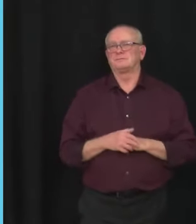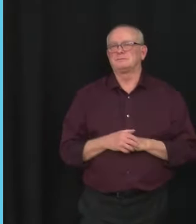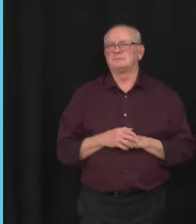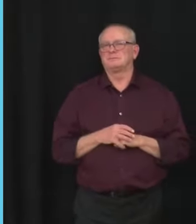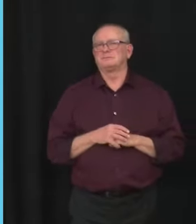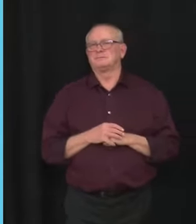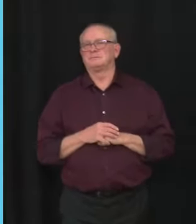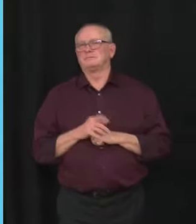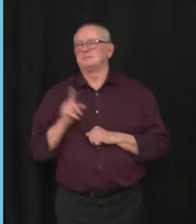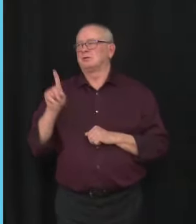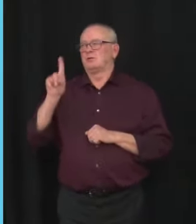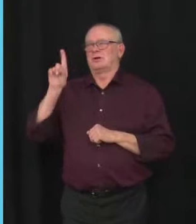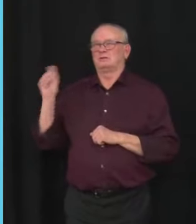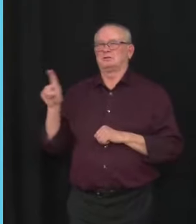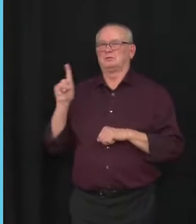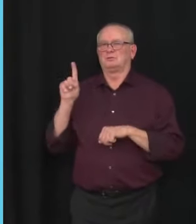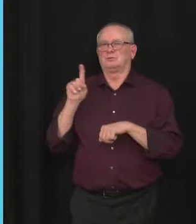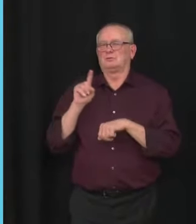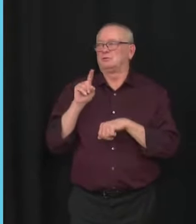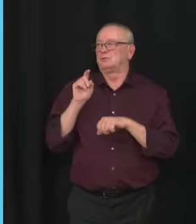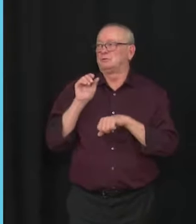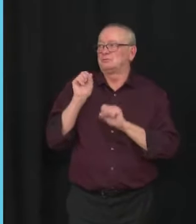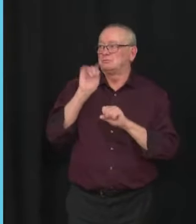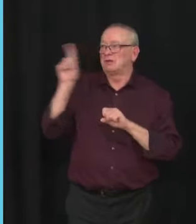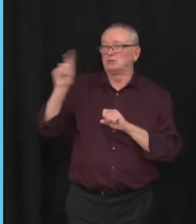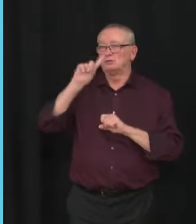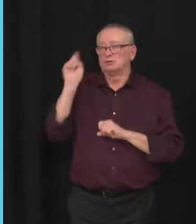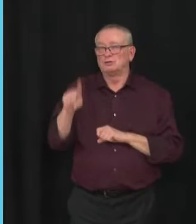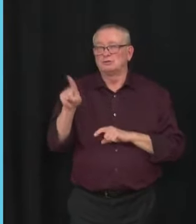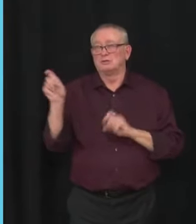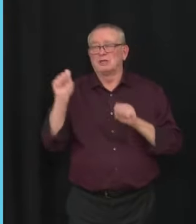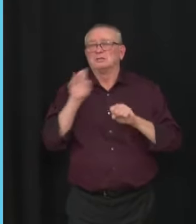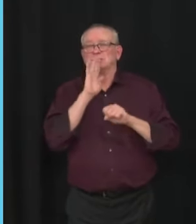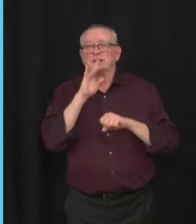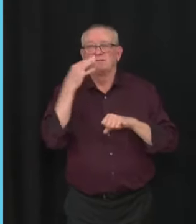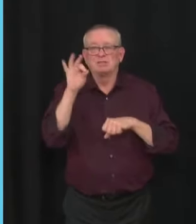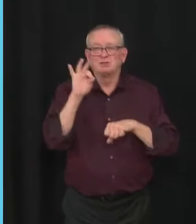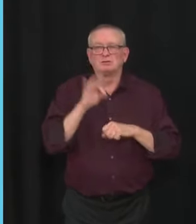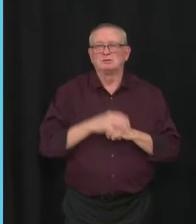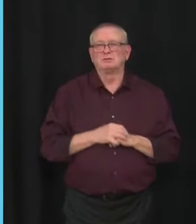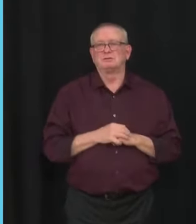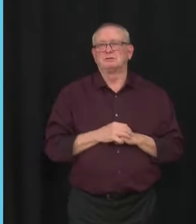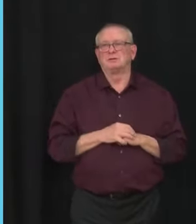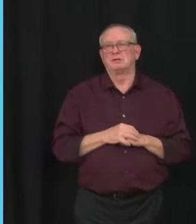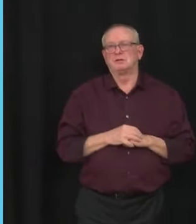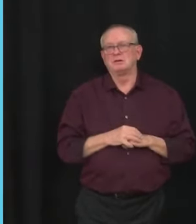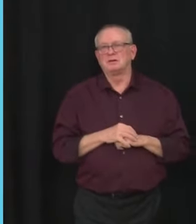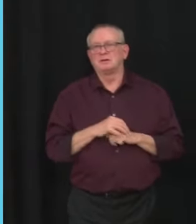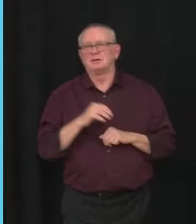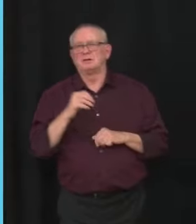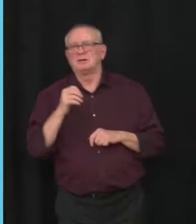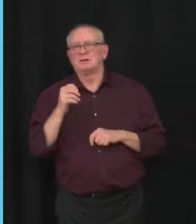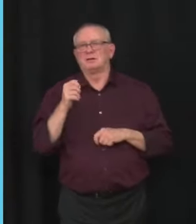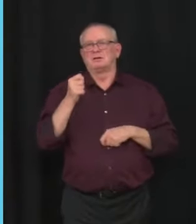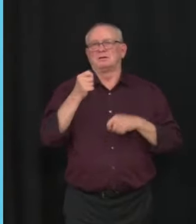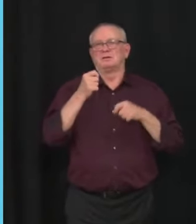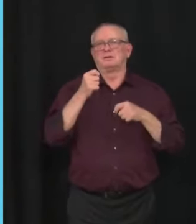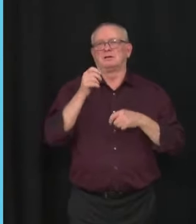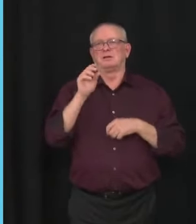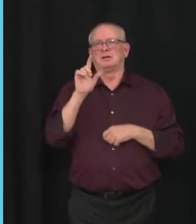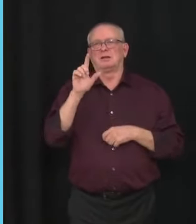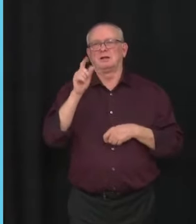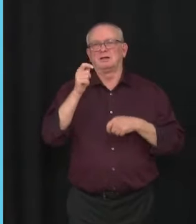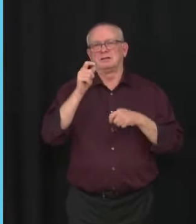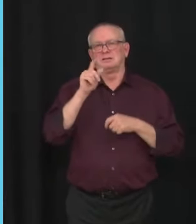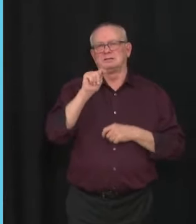to hear you in French about TC Energy's trade claim on KXL. TC Energy said that it would not